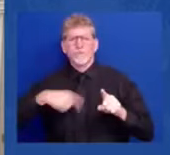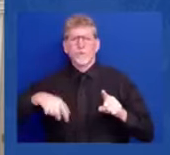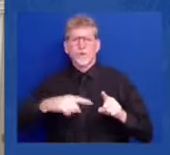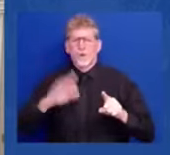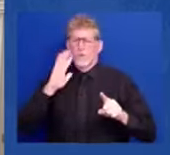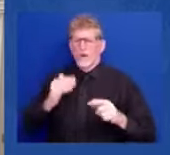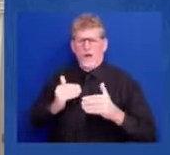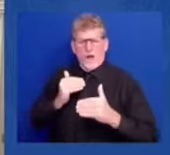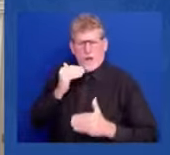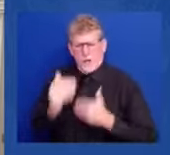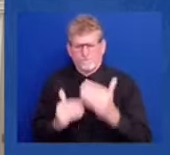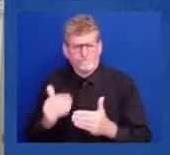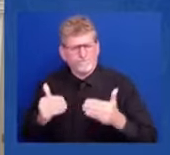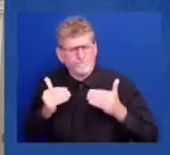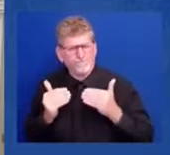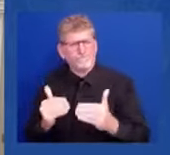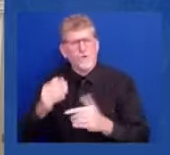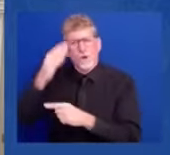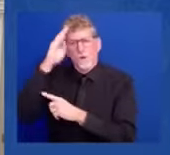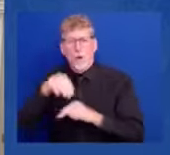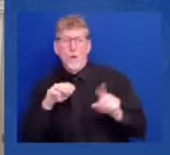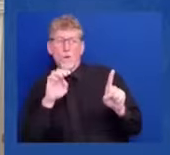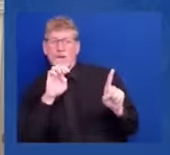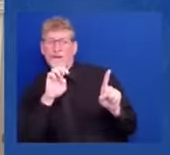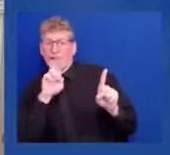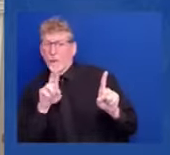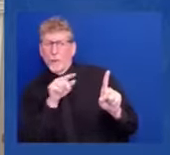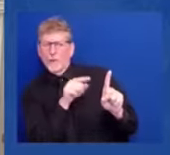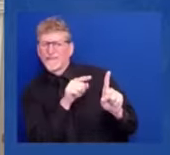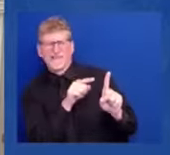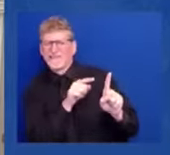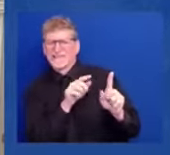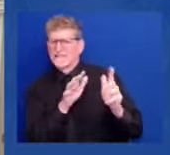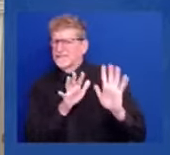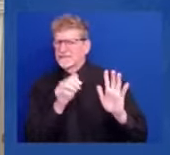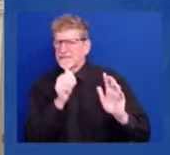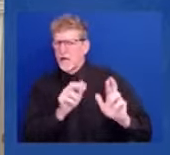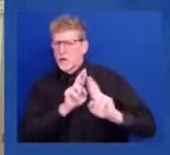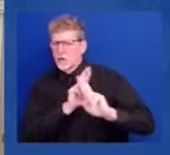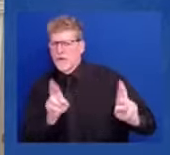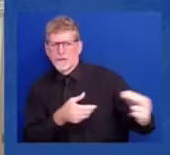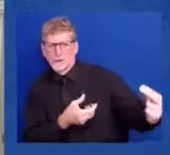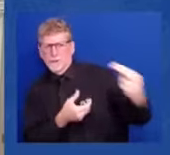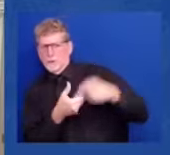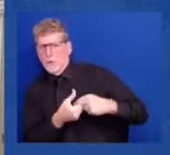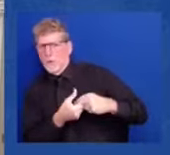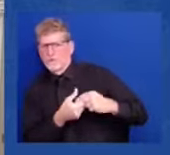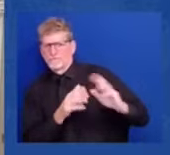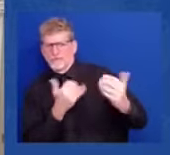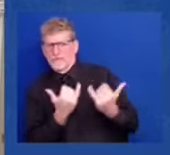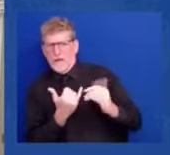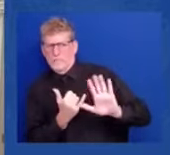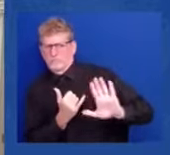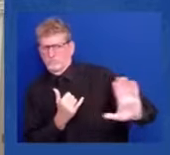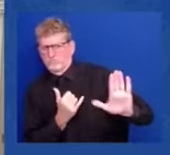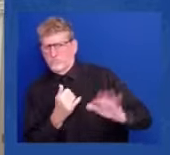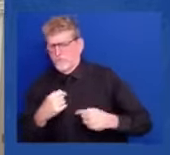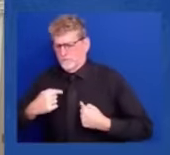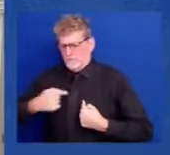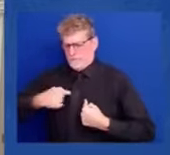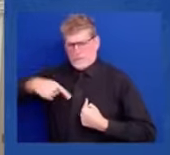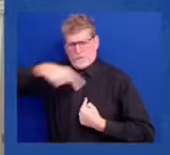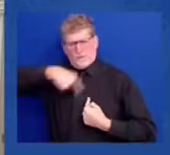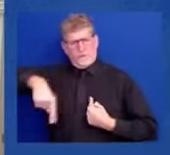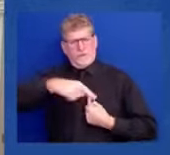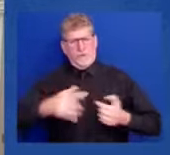The United States produces far more oil domestically than all of European — all the European countries combined. In fact,